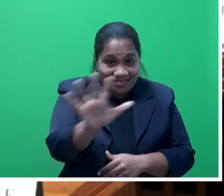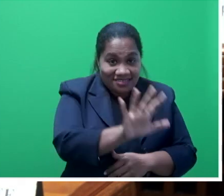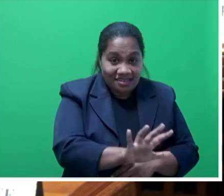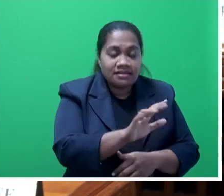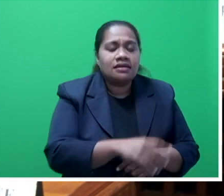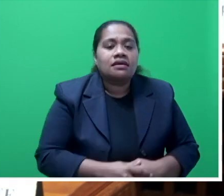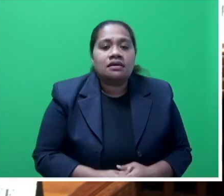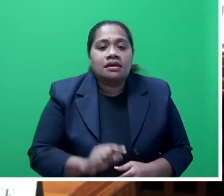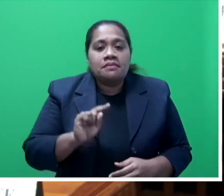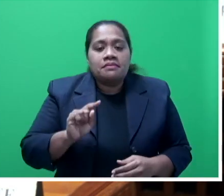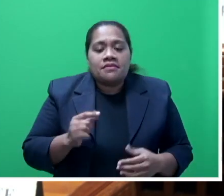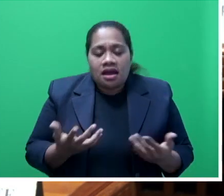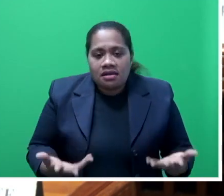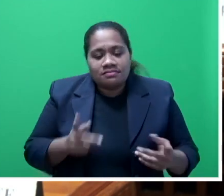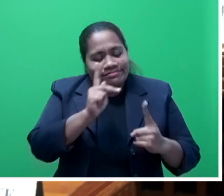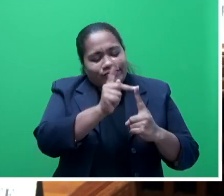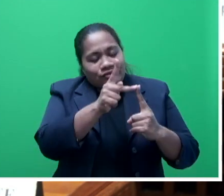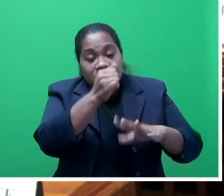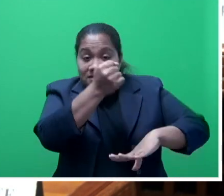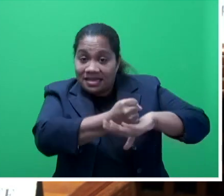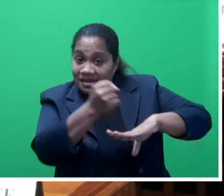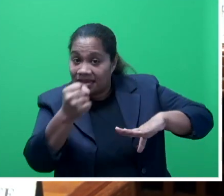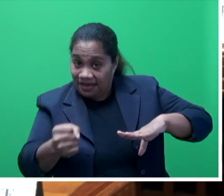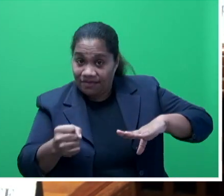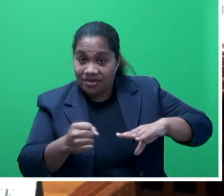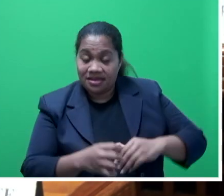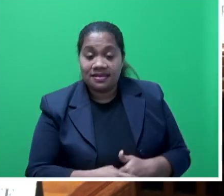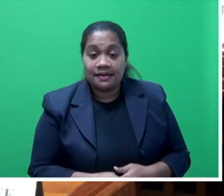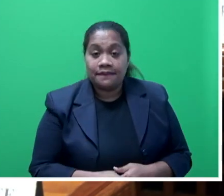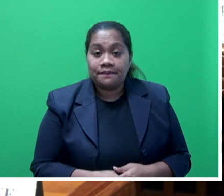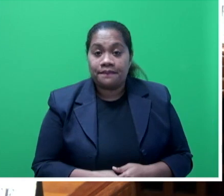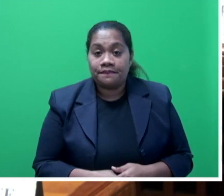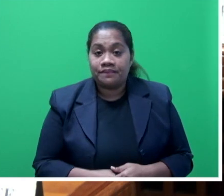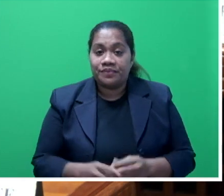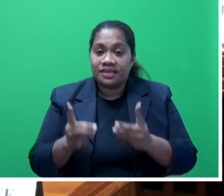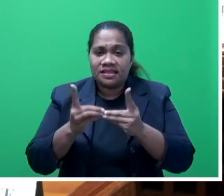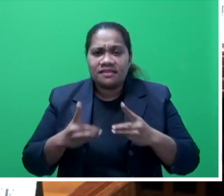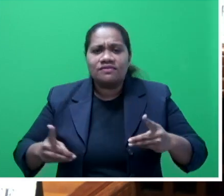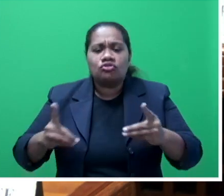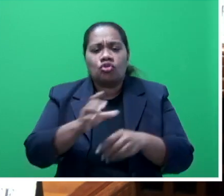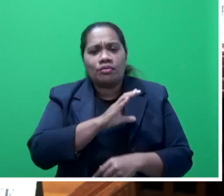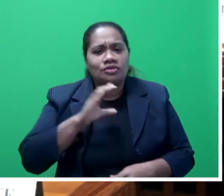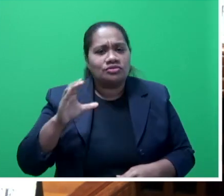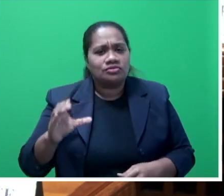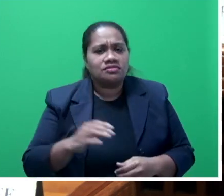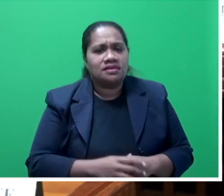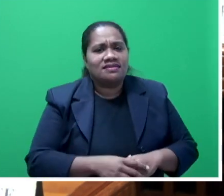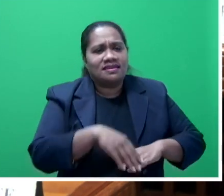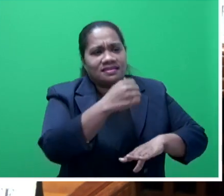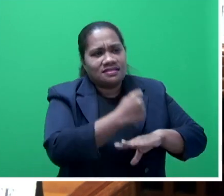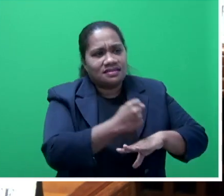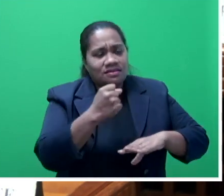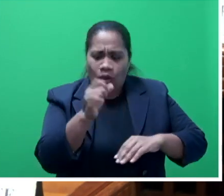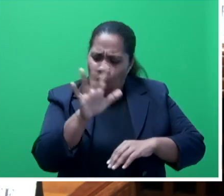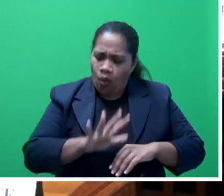priorities of government, the the Divisional Commissioners and the government machinery in the rural areas are also